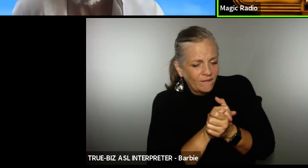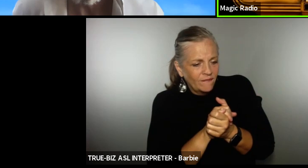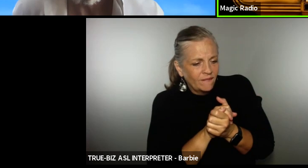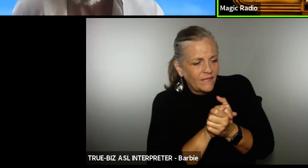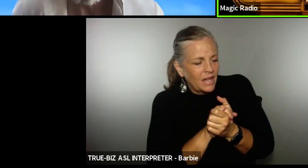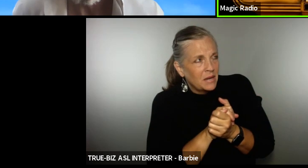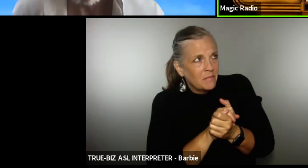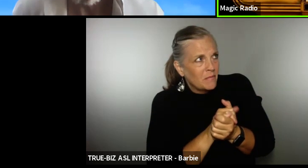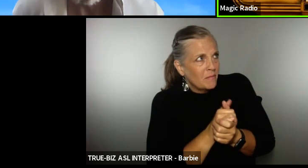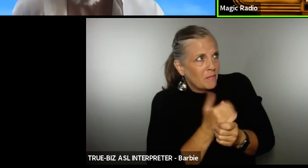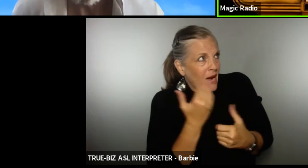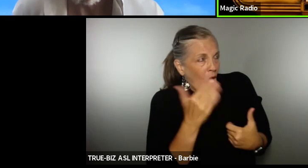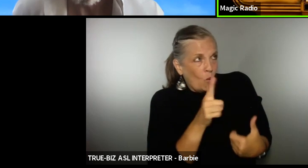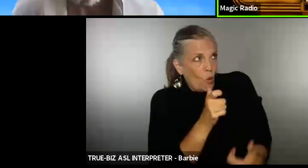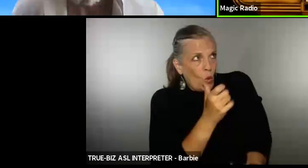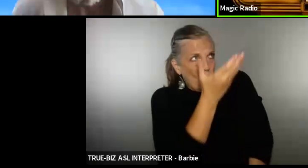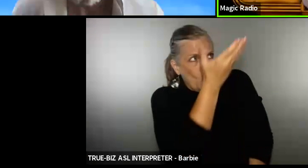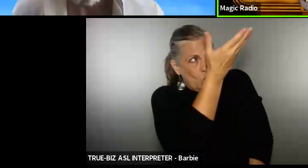all